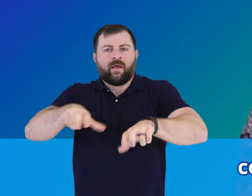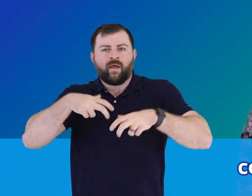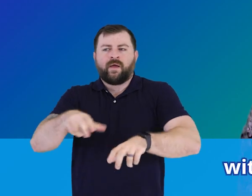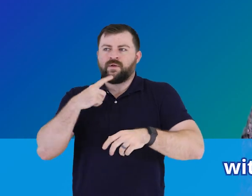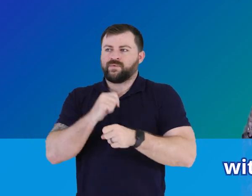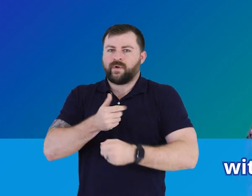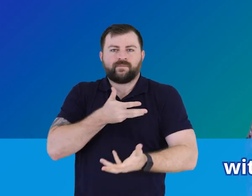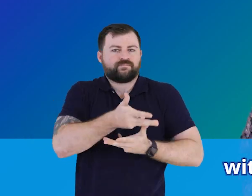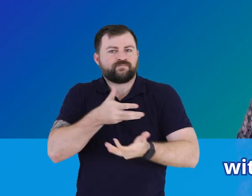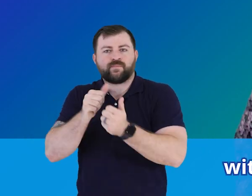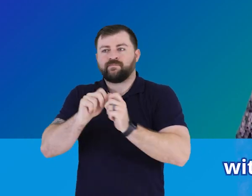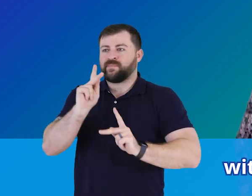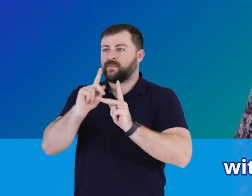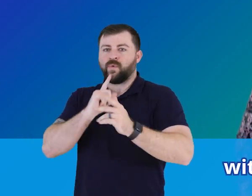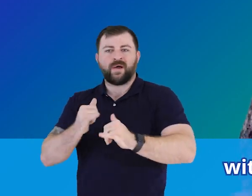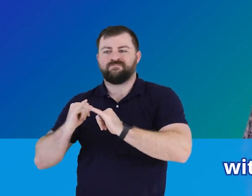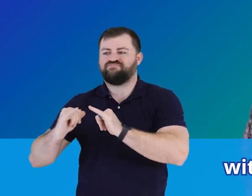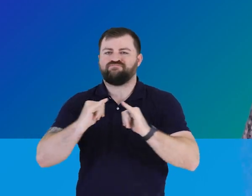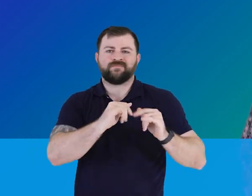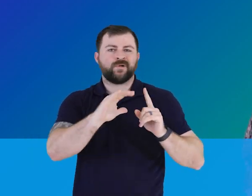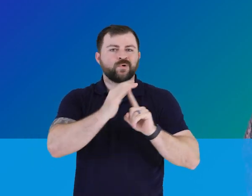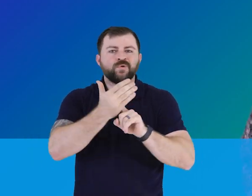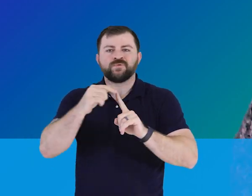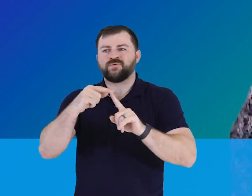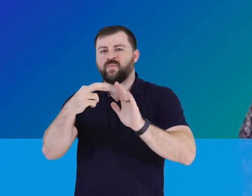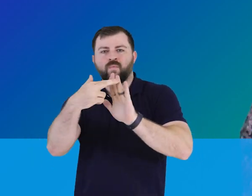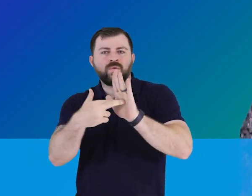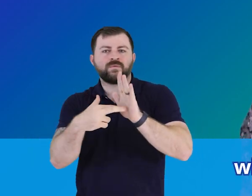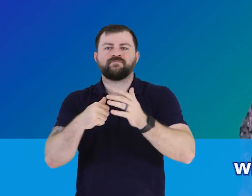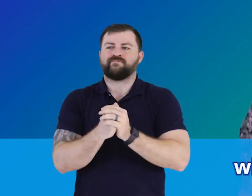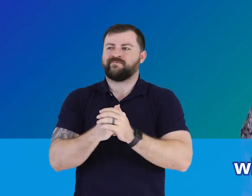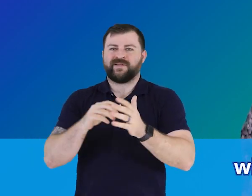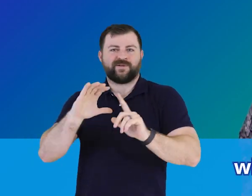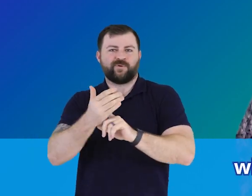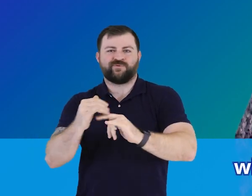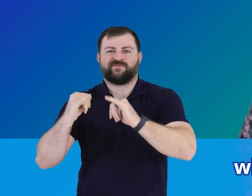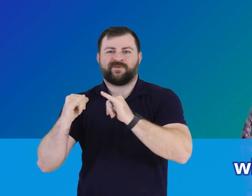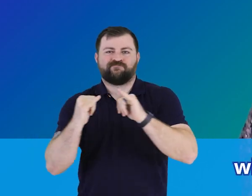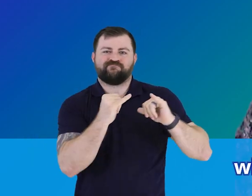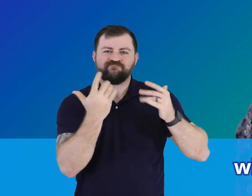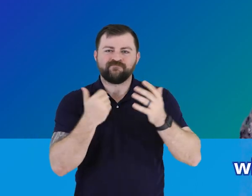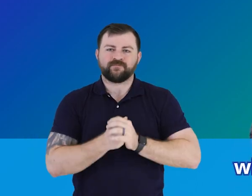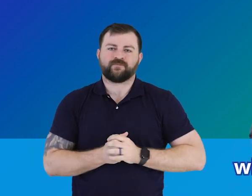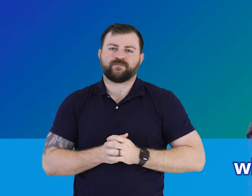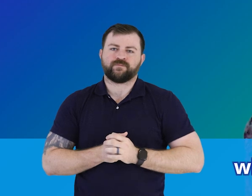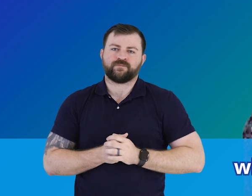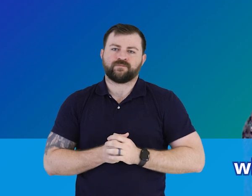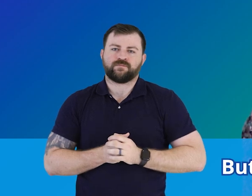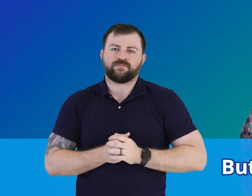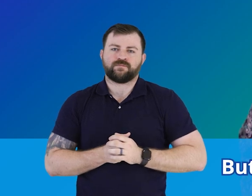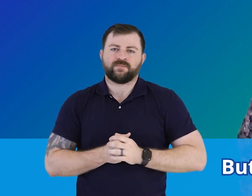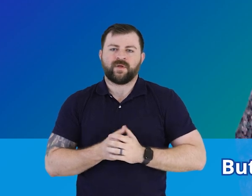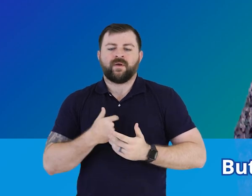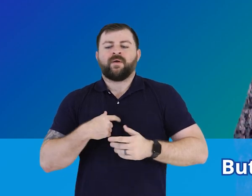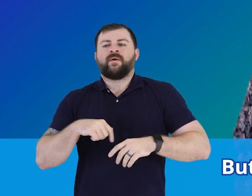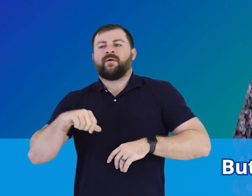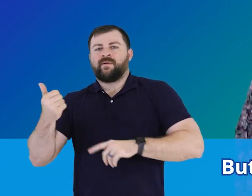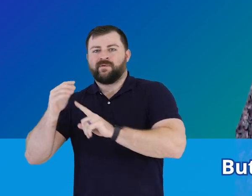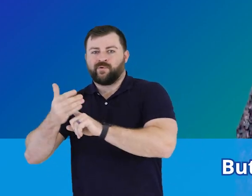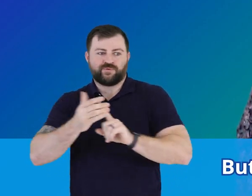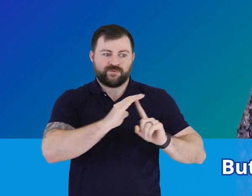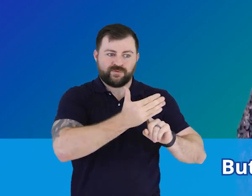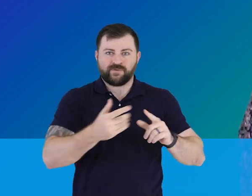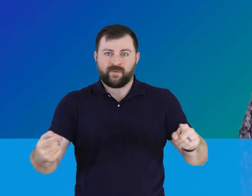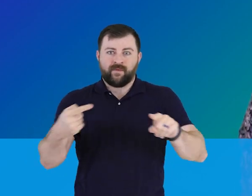interacting with others who follow essentially the same rules, who belong to the same culture. But in cross-cultural